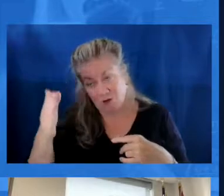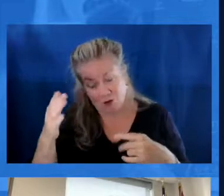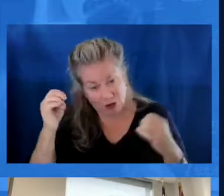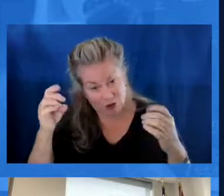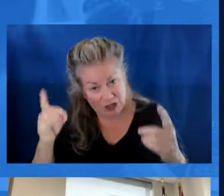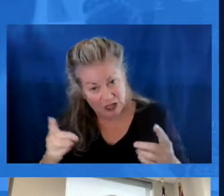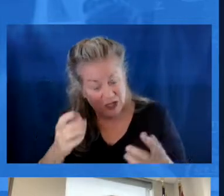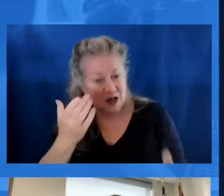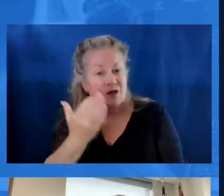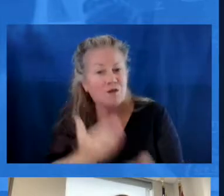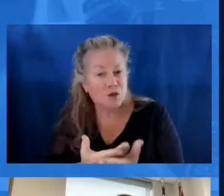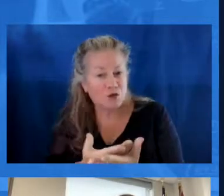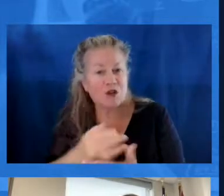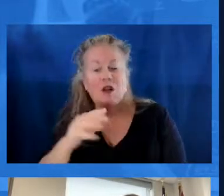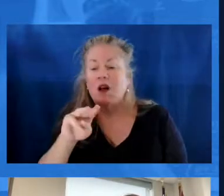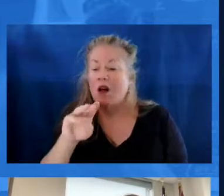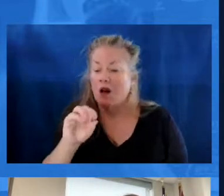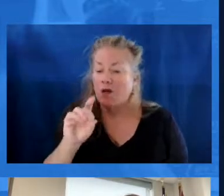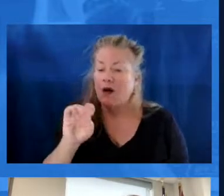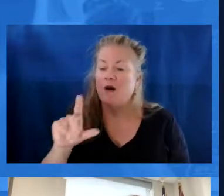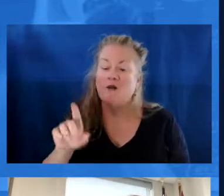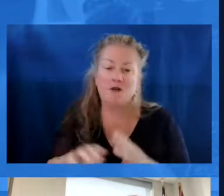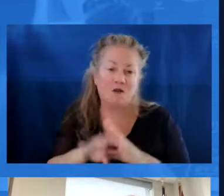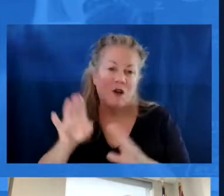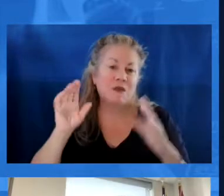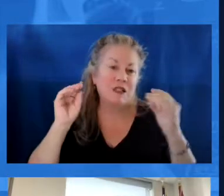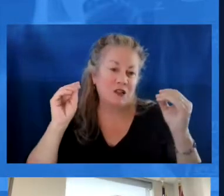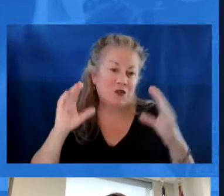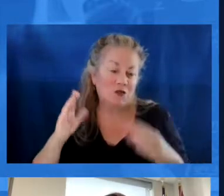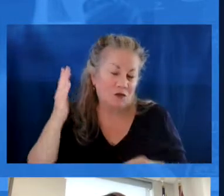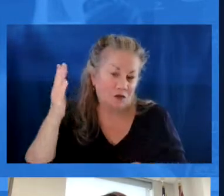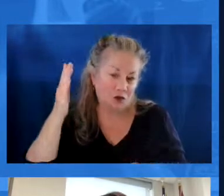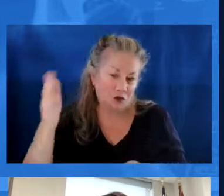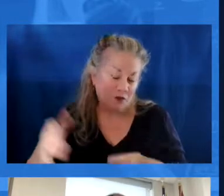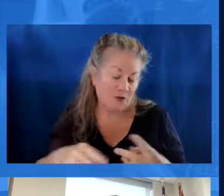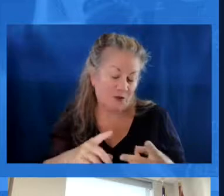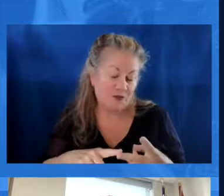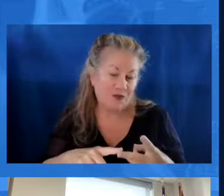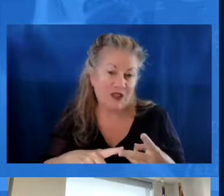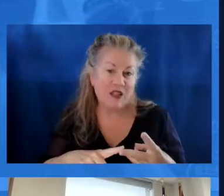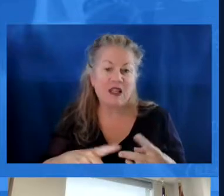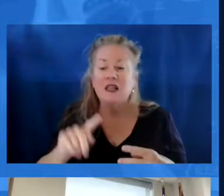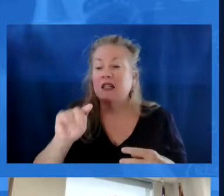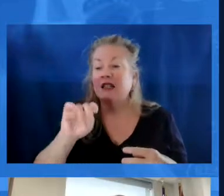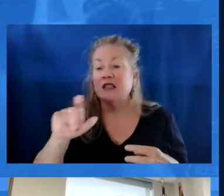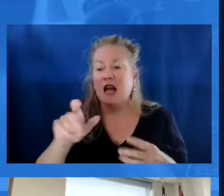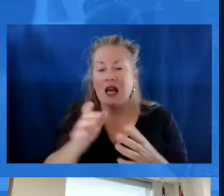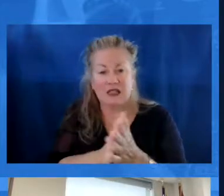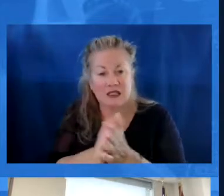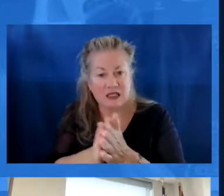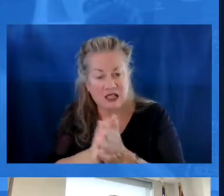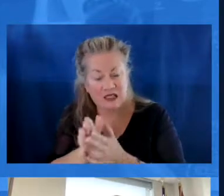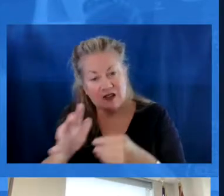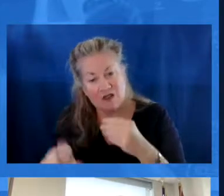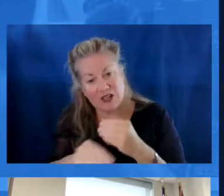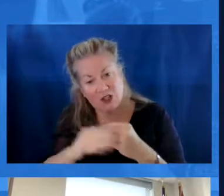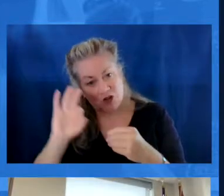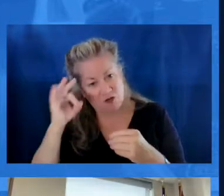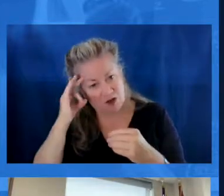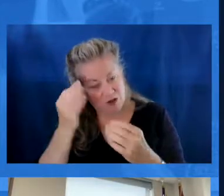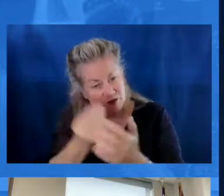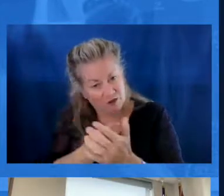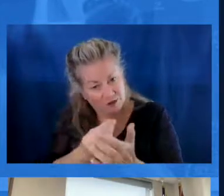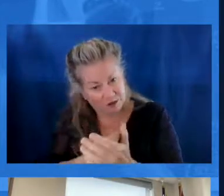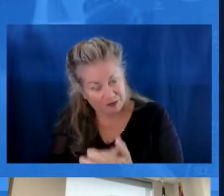educators, we know that it's a proven model for developing future teachers. We also know that there are tax incentives and additional federal